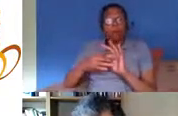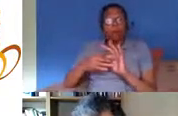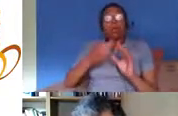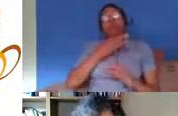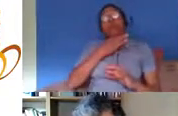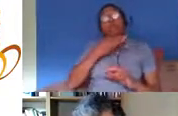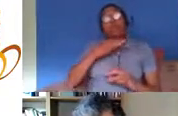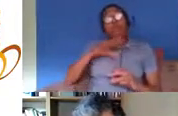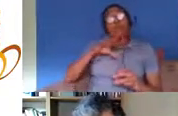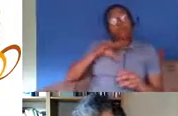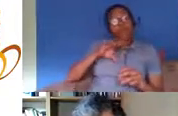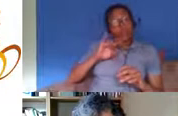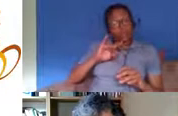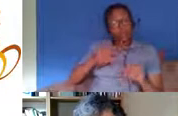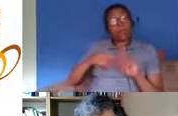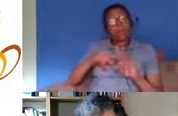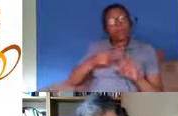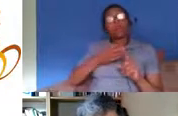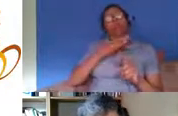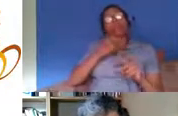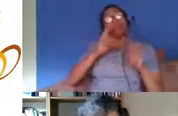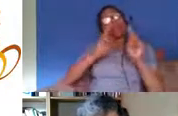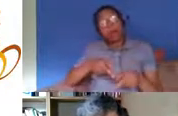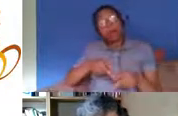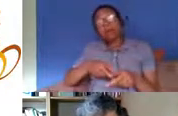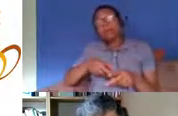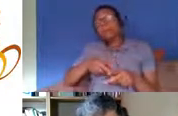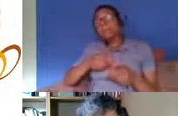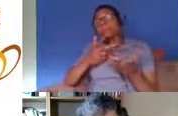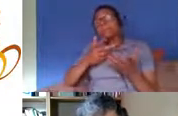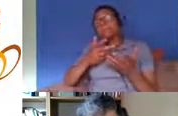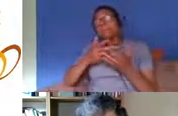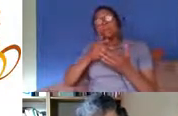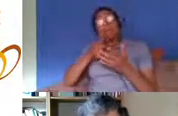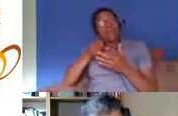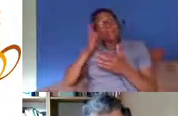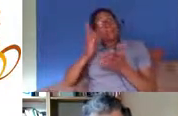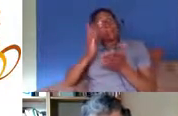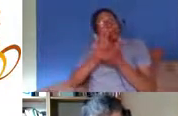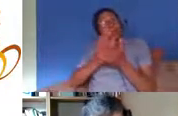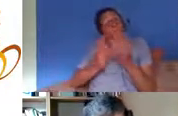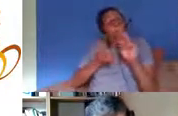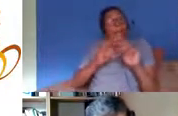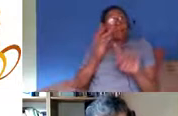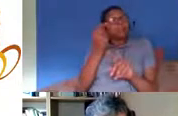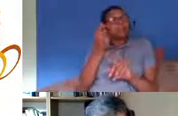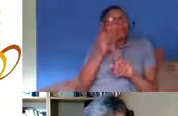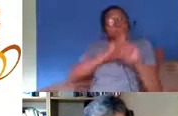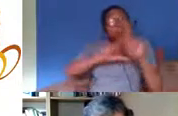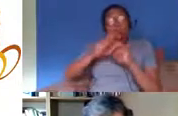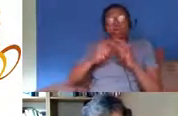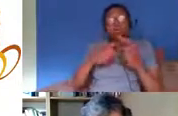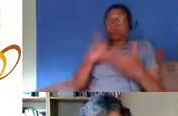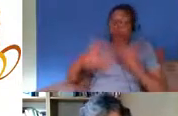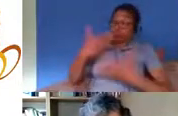of dying together and this is true even for those communities who have done relatively well in the in terms of the